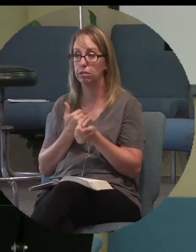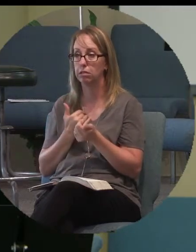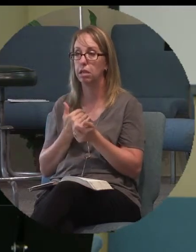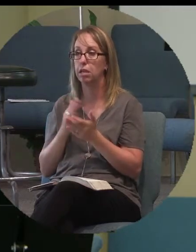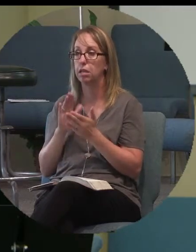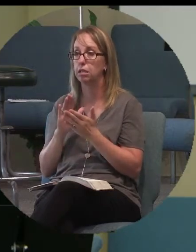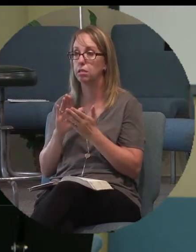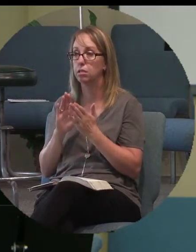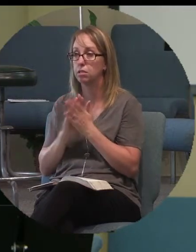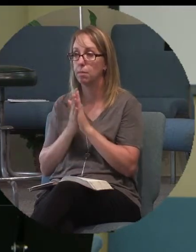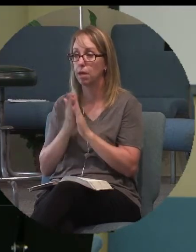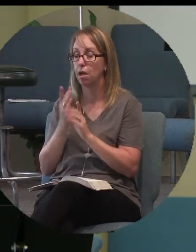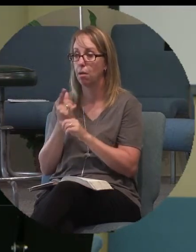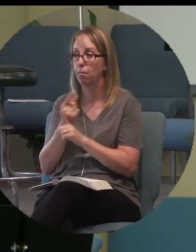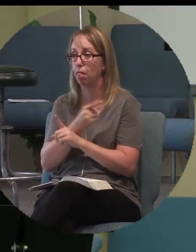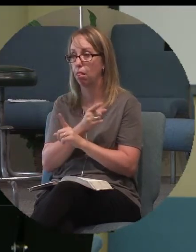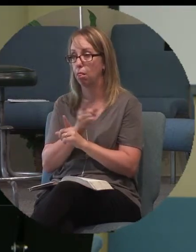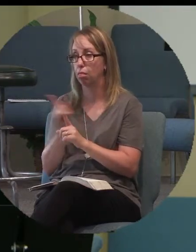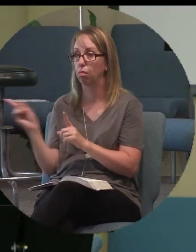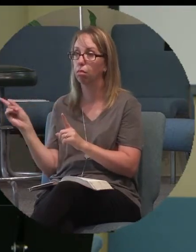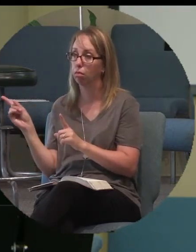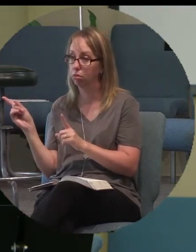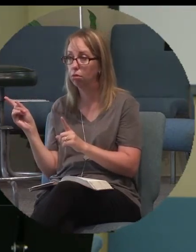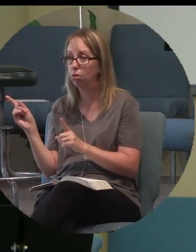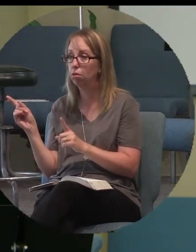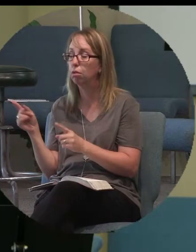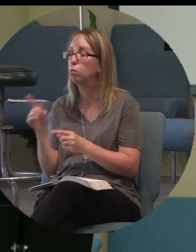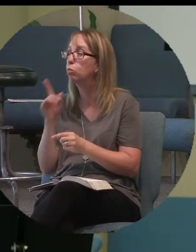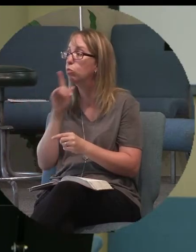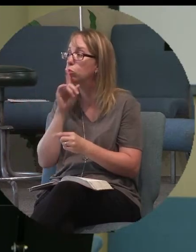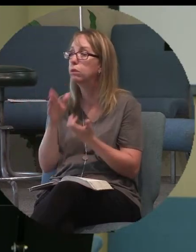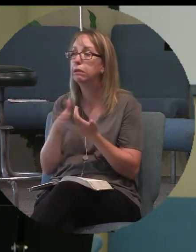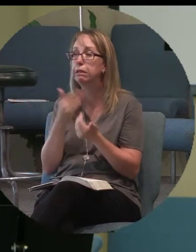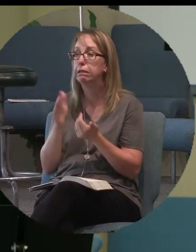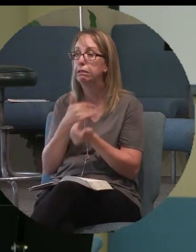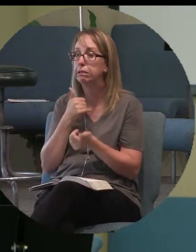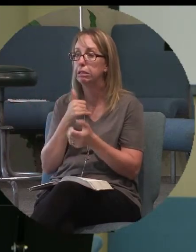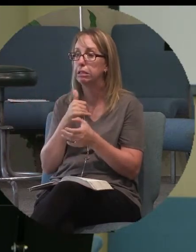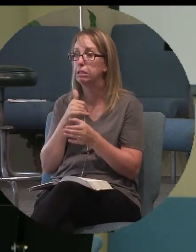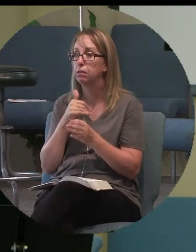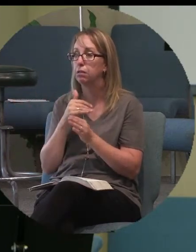derailed. It's really easy to jump ship,